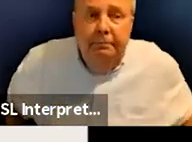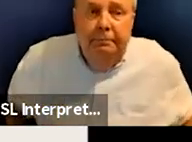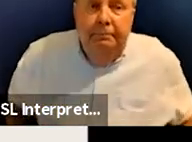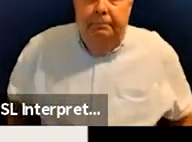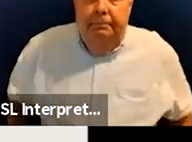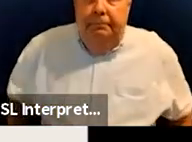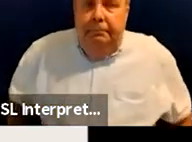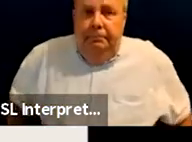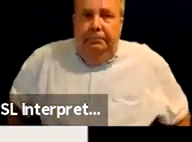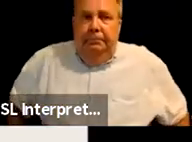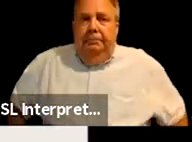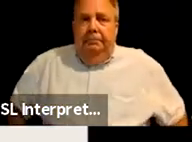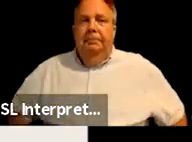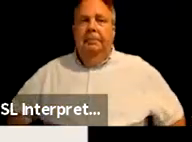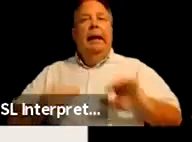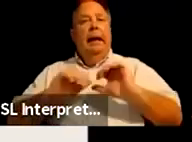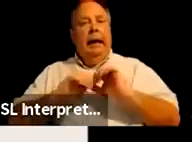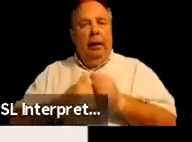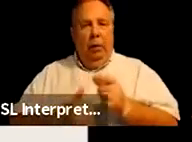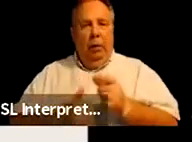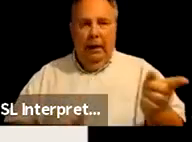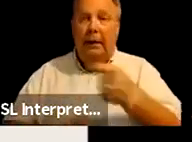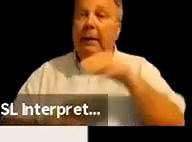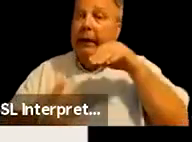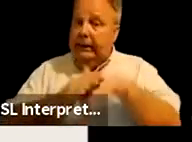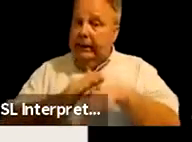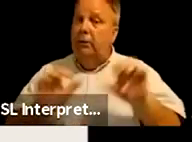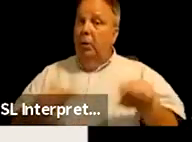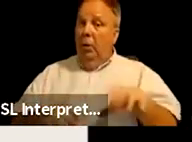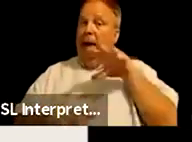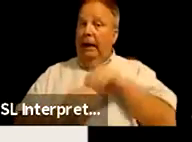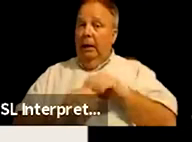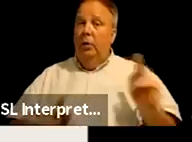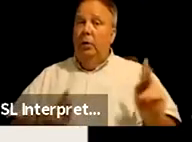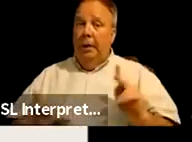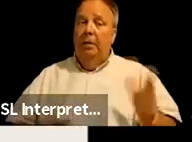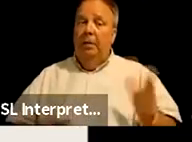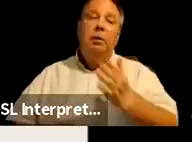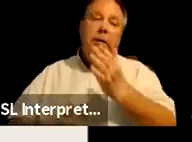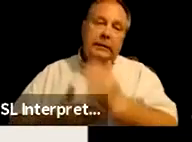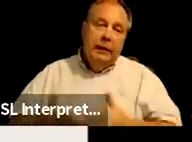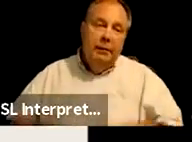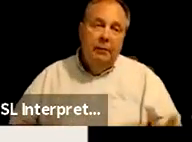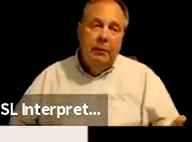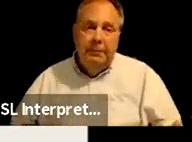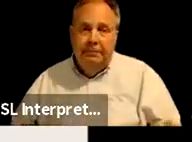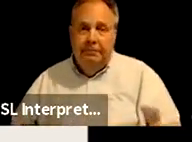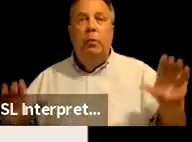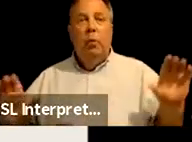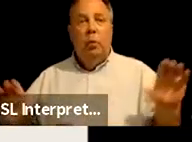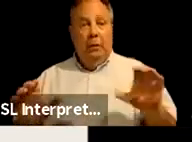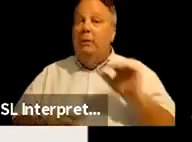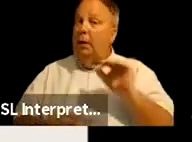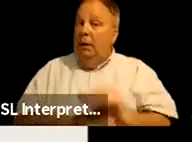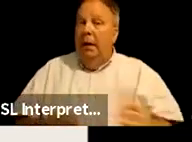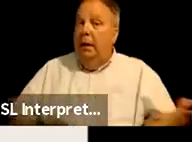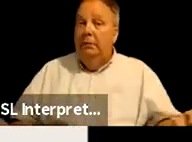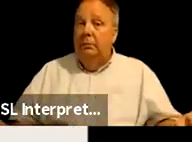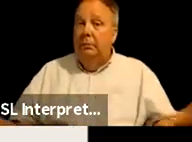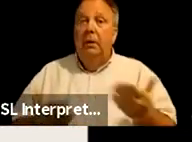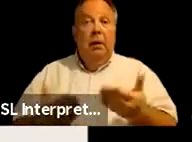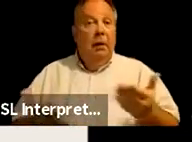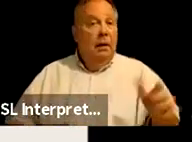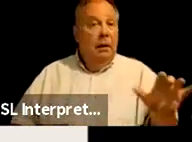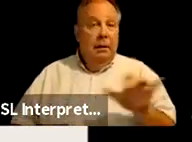And the ways that these forms of access can include people, some of which, you know, we've done tonight are things